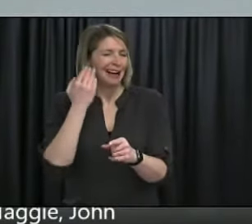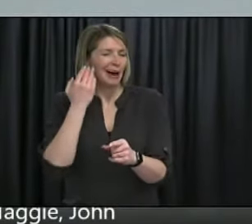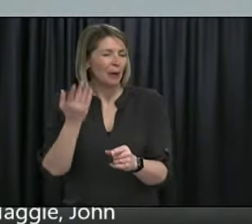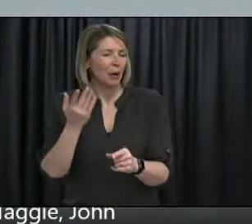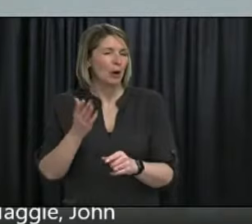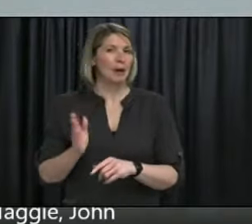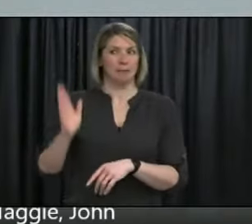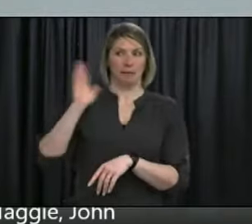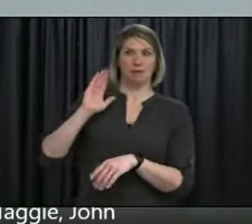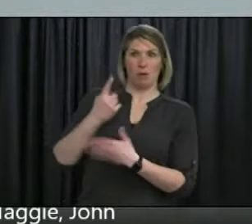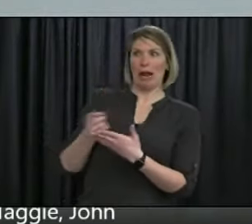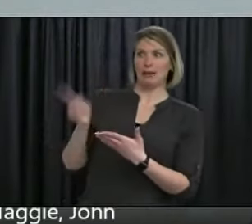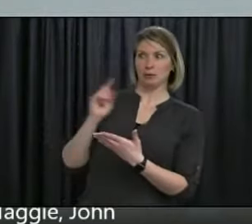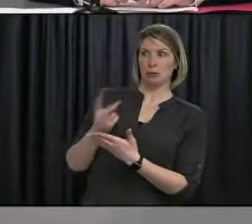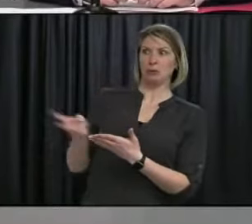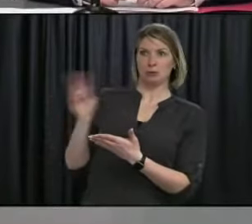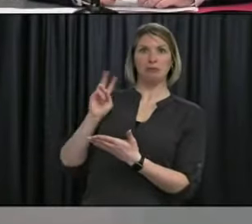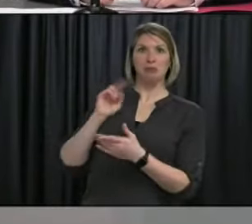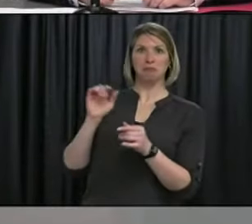evenings they have.